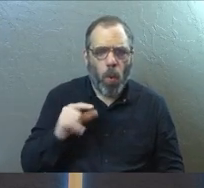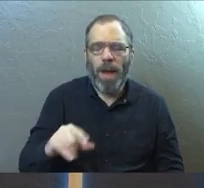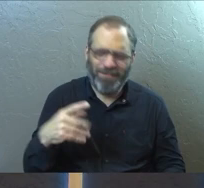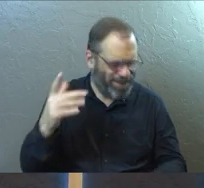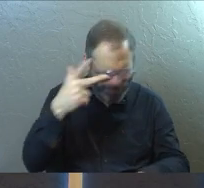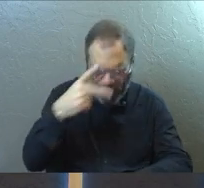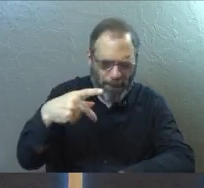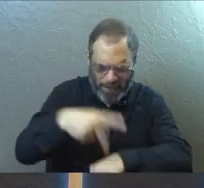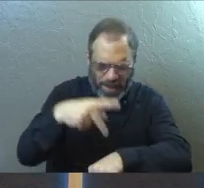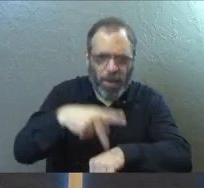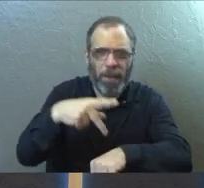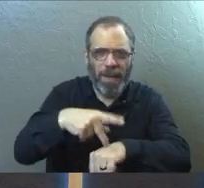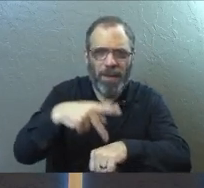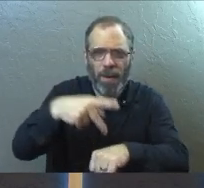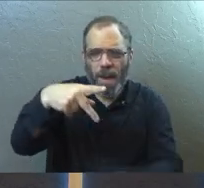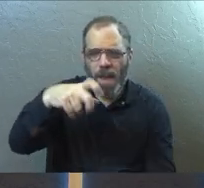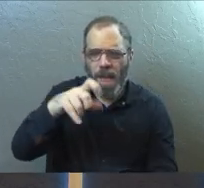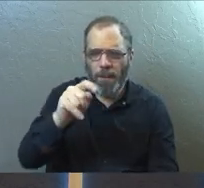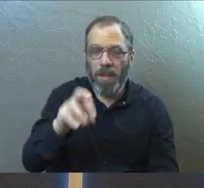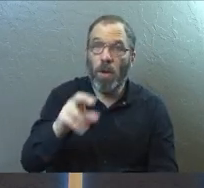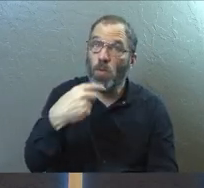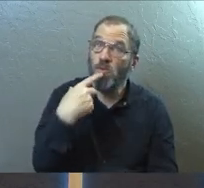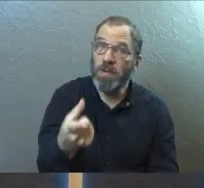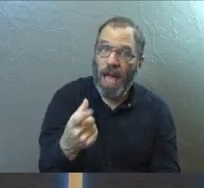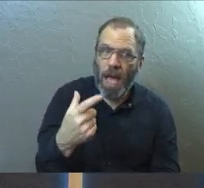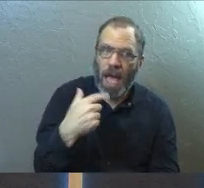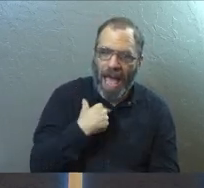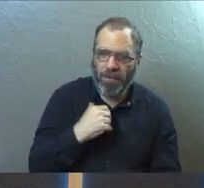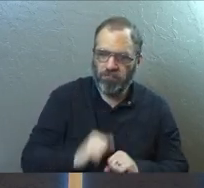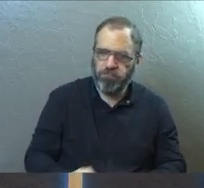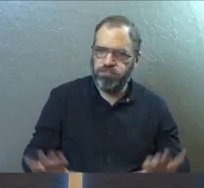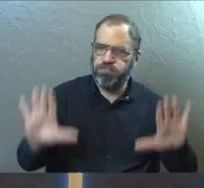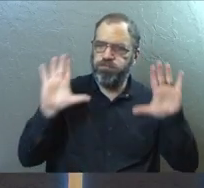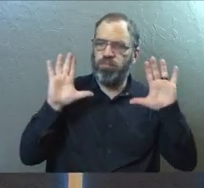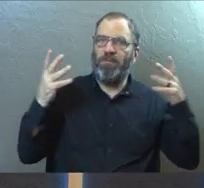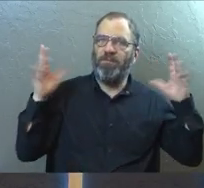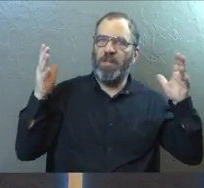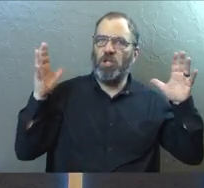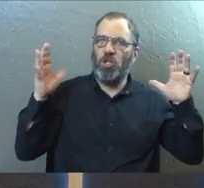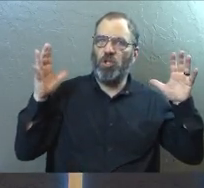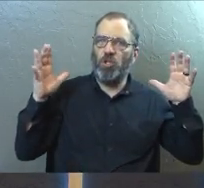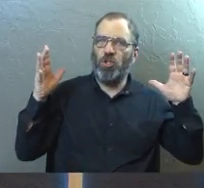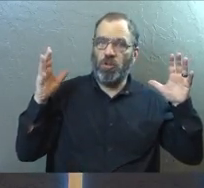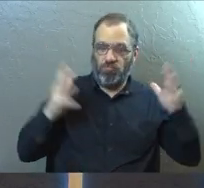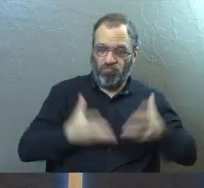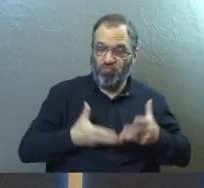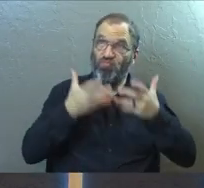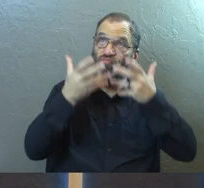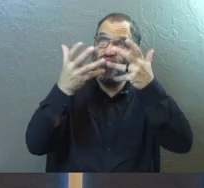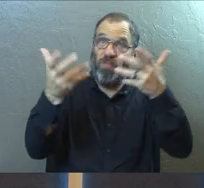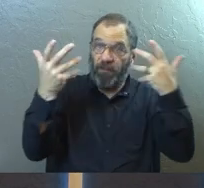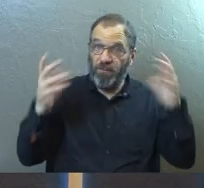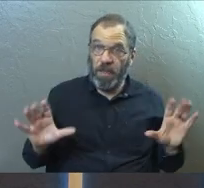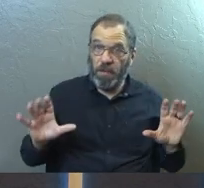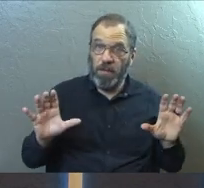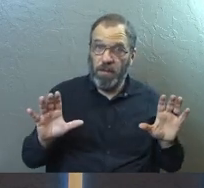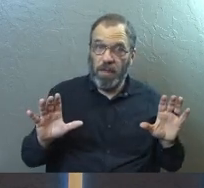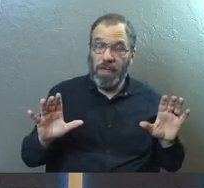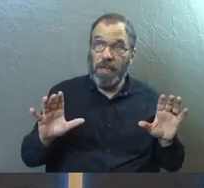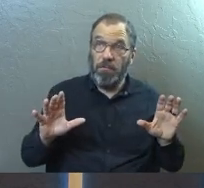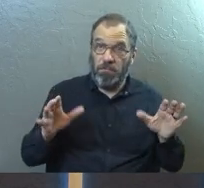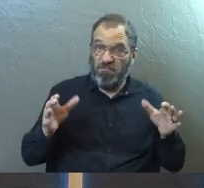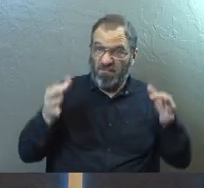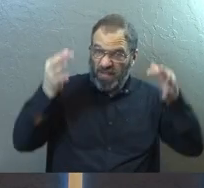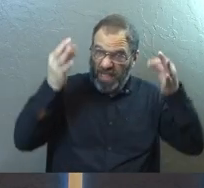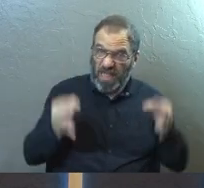Peter is saying is that any of you today who have surrendered your life and heart to Jesus Christ, before you made